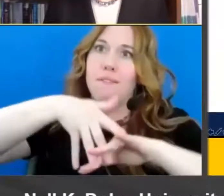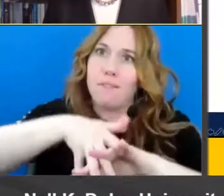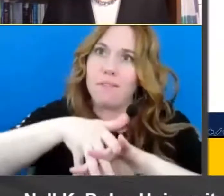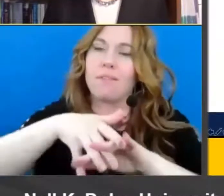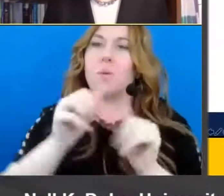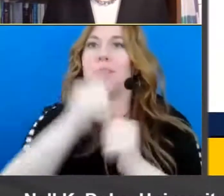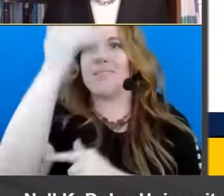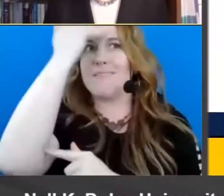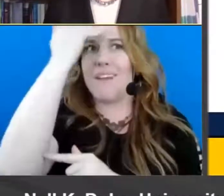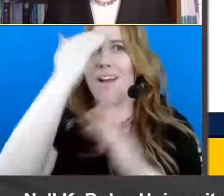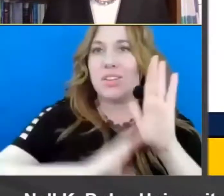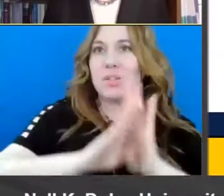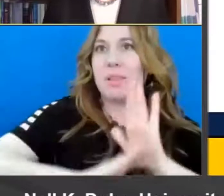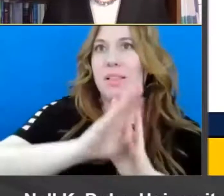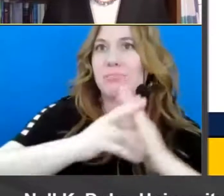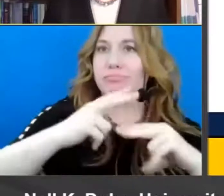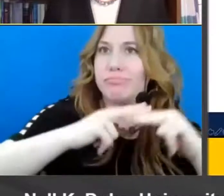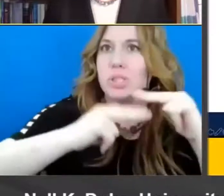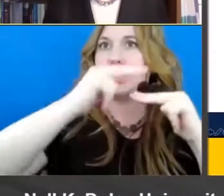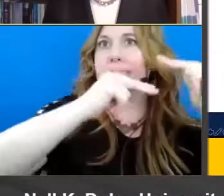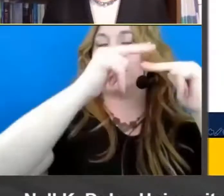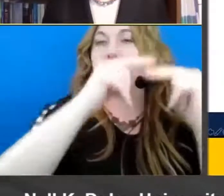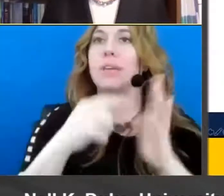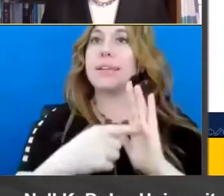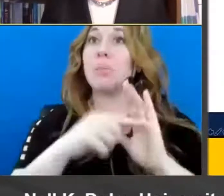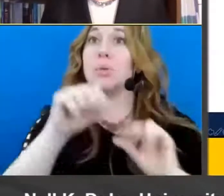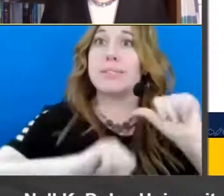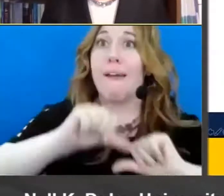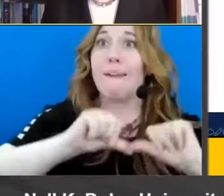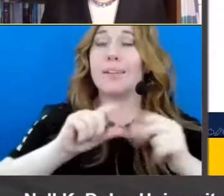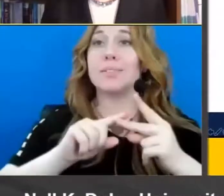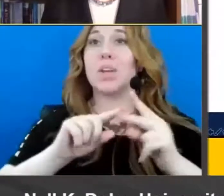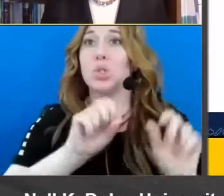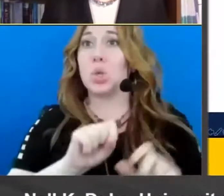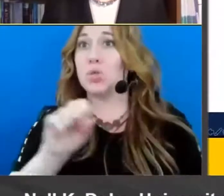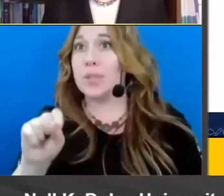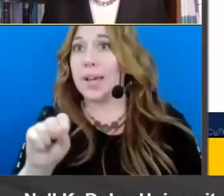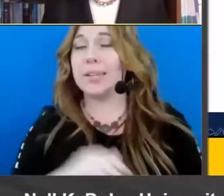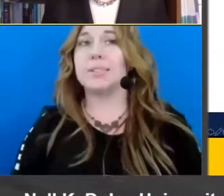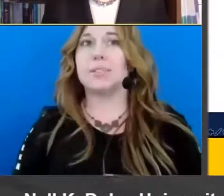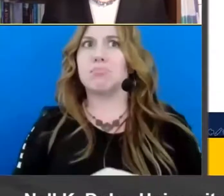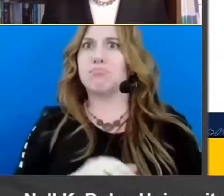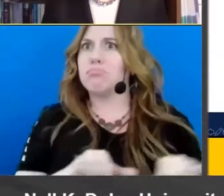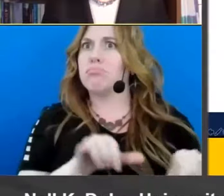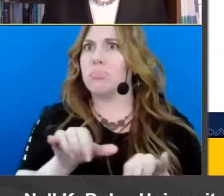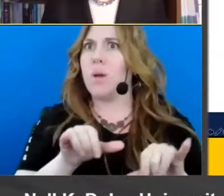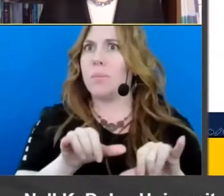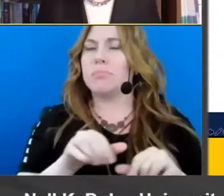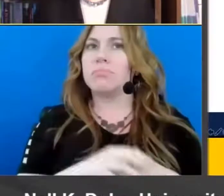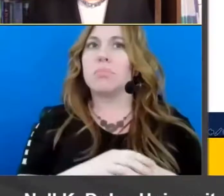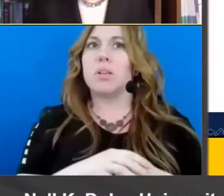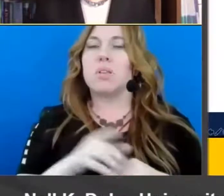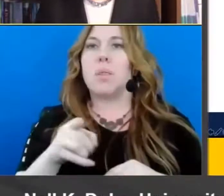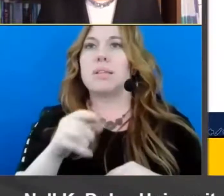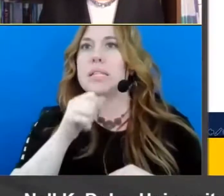so science and social studies are a common site for strategy instruction research so this is not a false uh this is not a